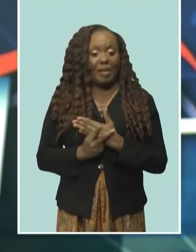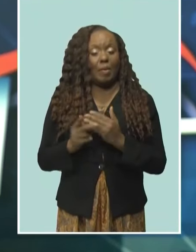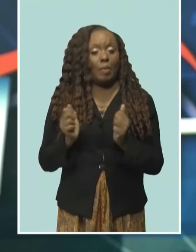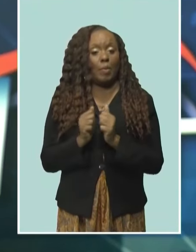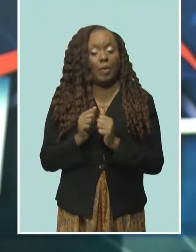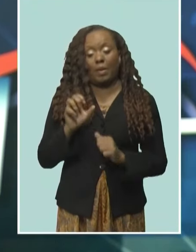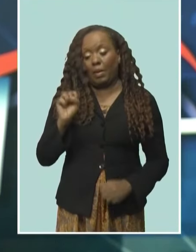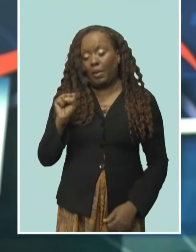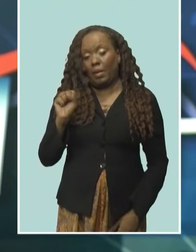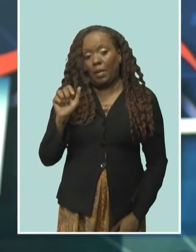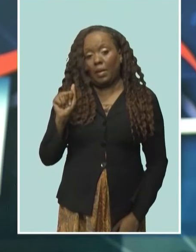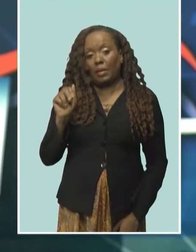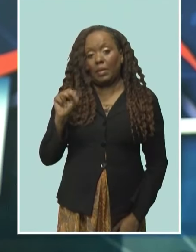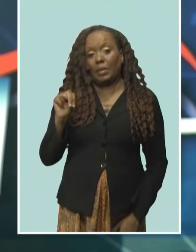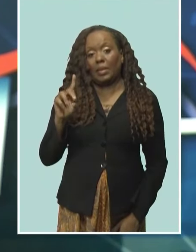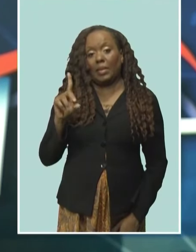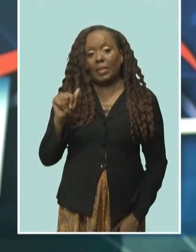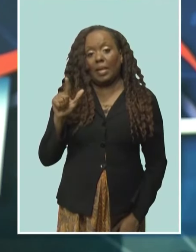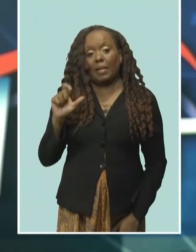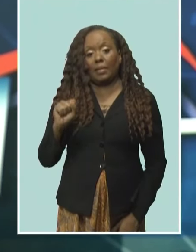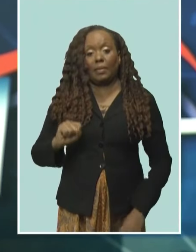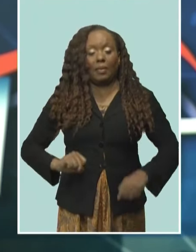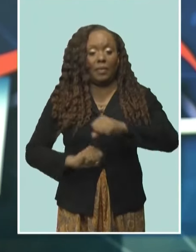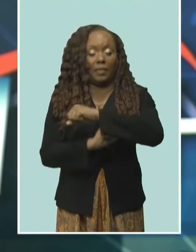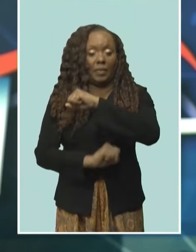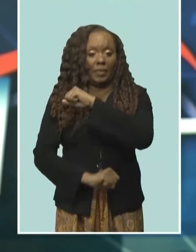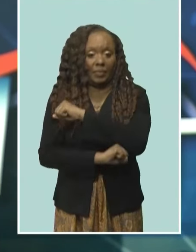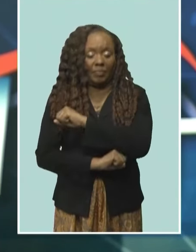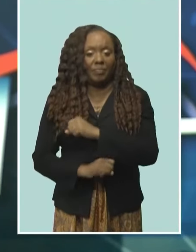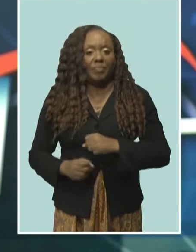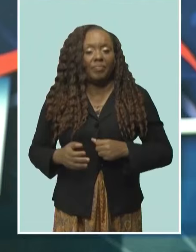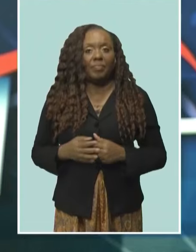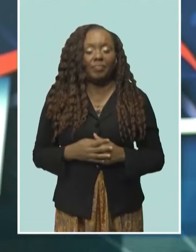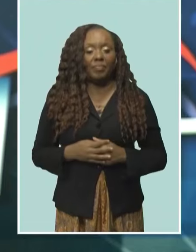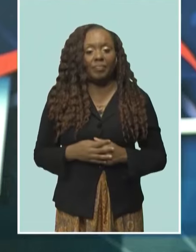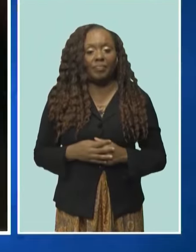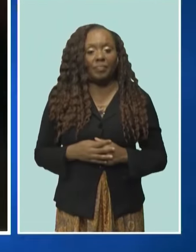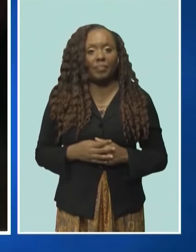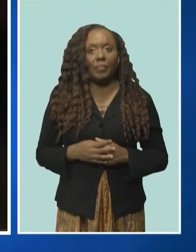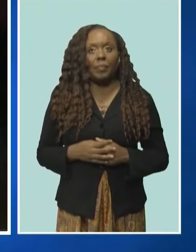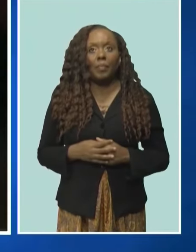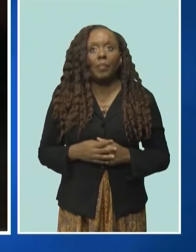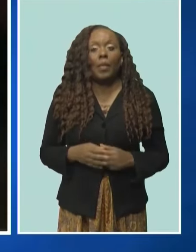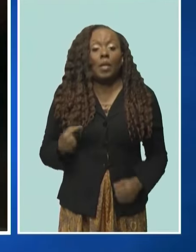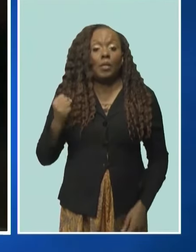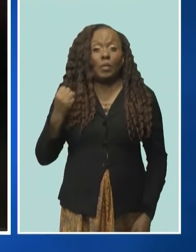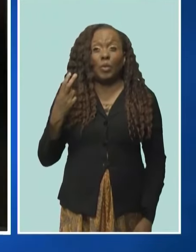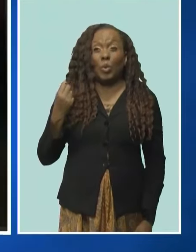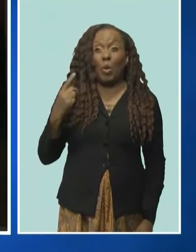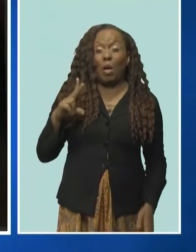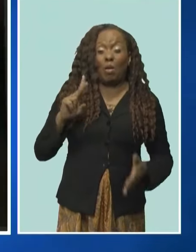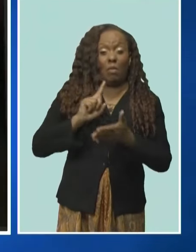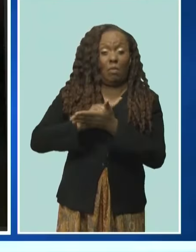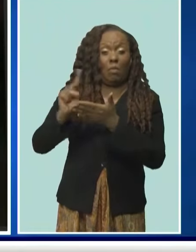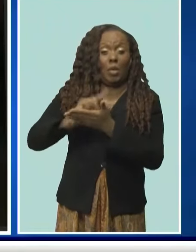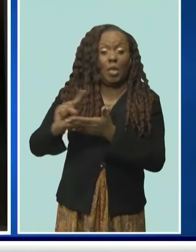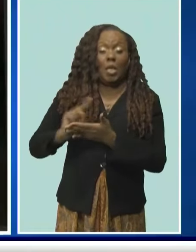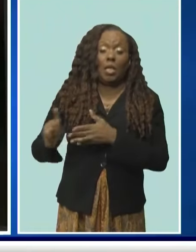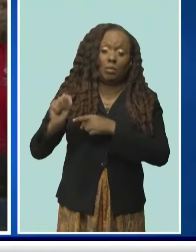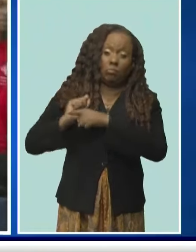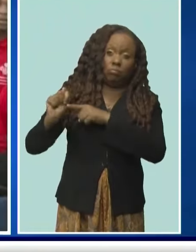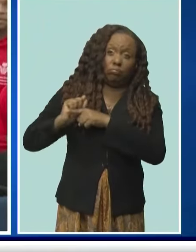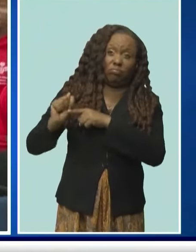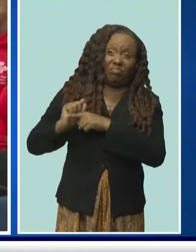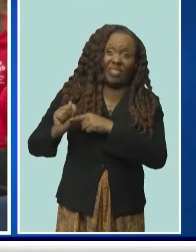with the Sandals Foundation. Rachel Agard has the story. 12 weeks of training have paid off for